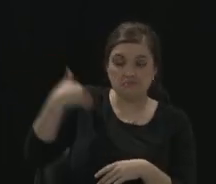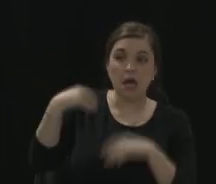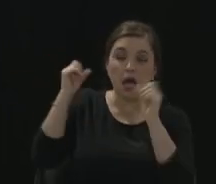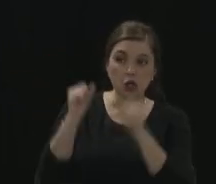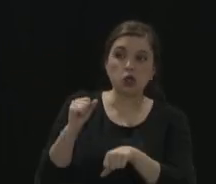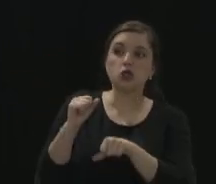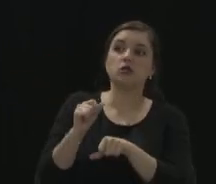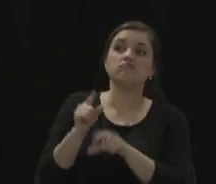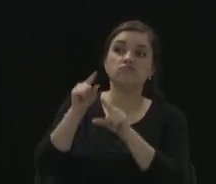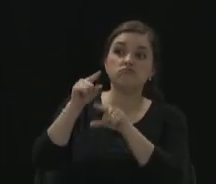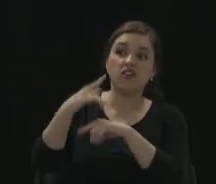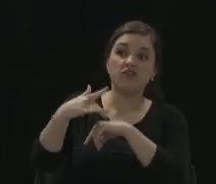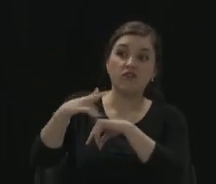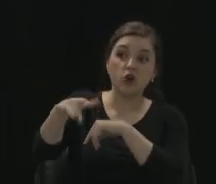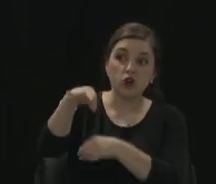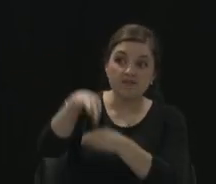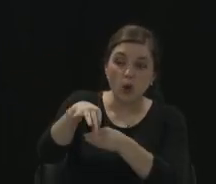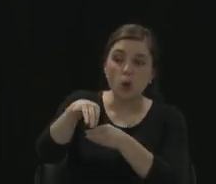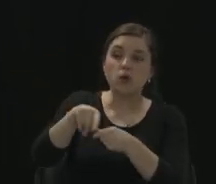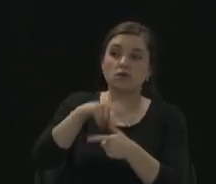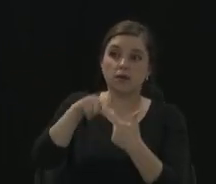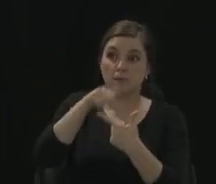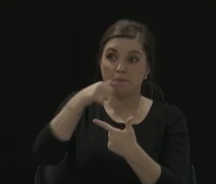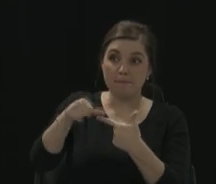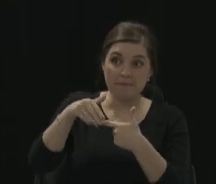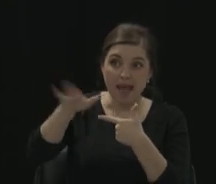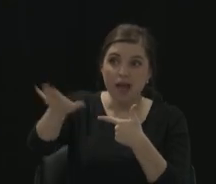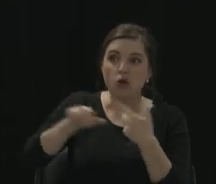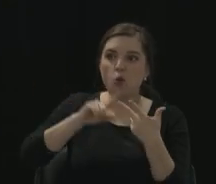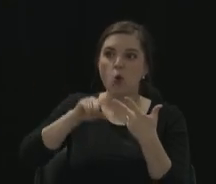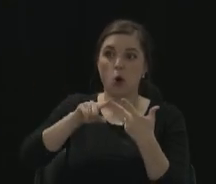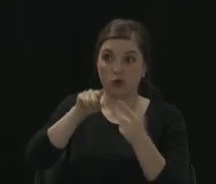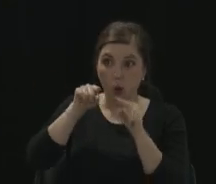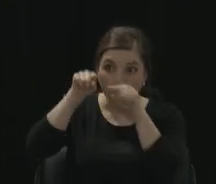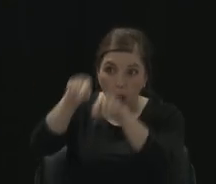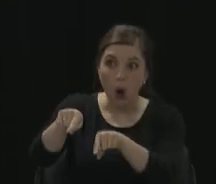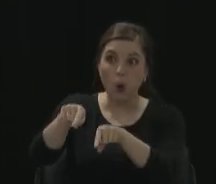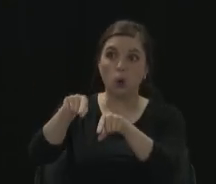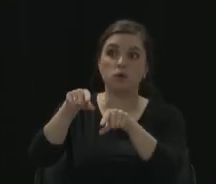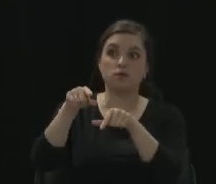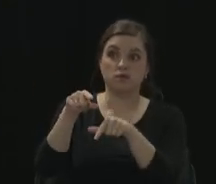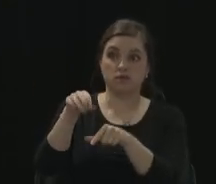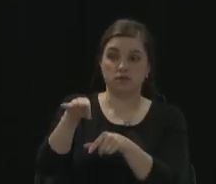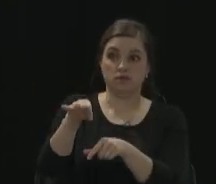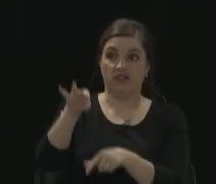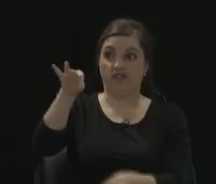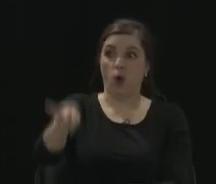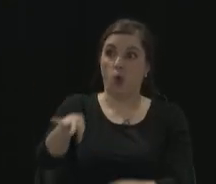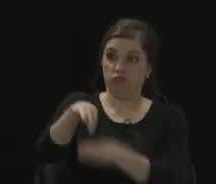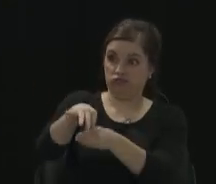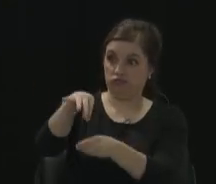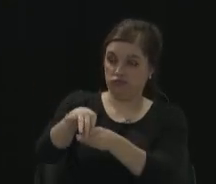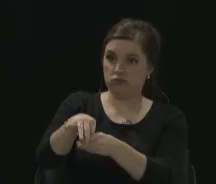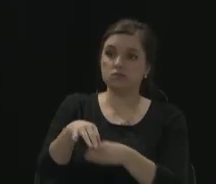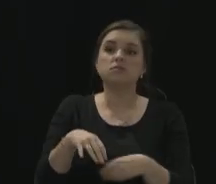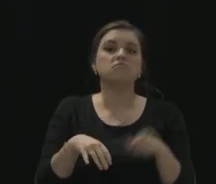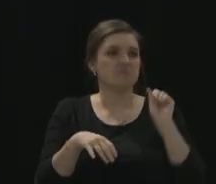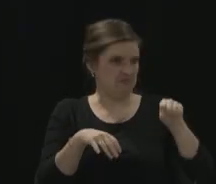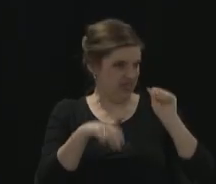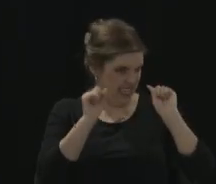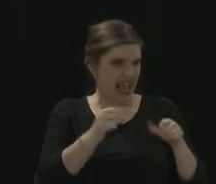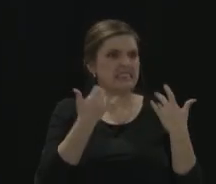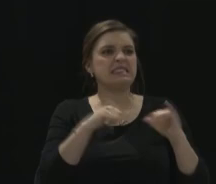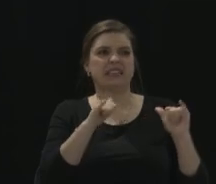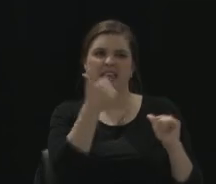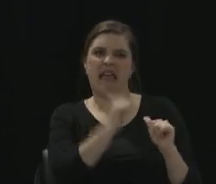in my vote or I could vote in person. Is that correct? Absolutely. And you can still do any one of those three. So then, in what way might